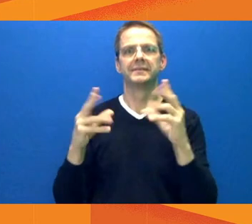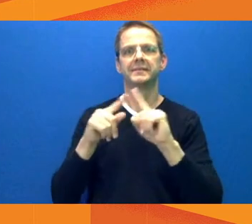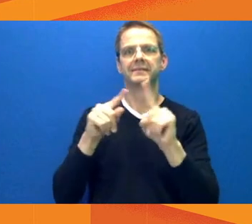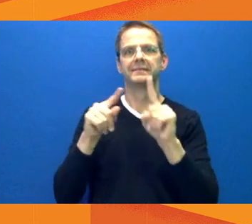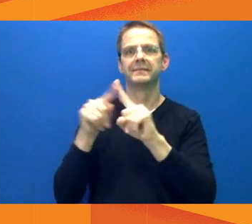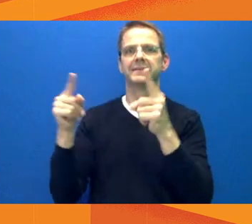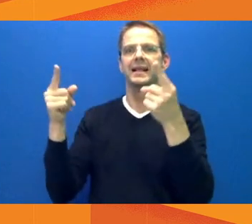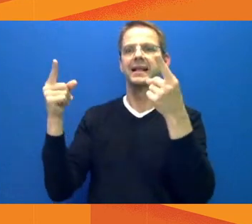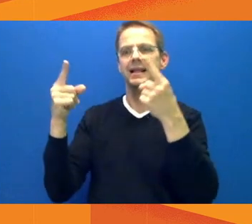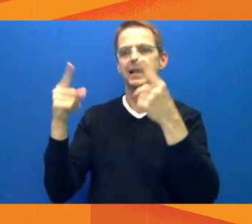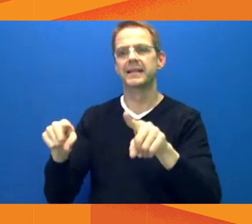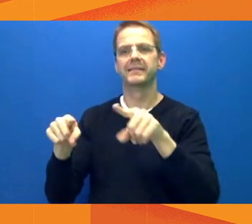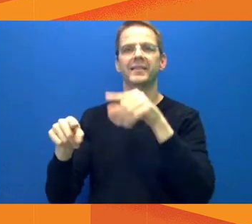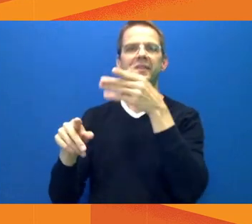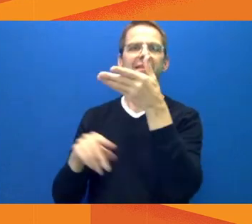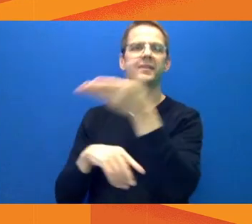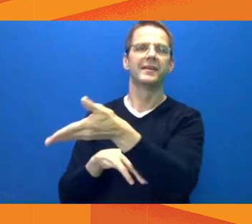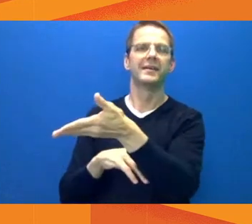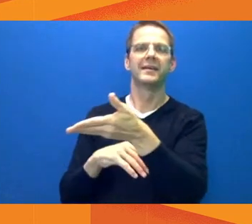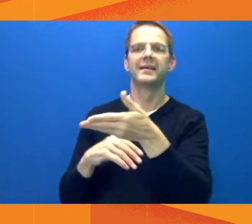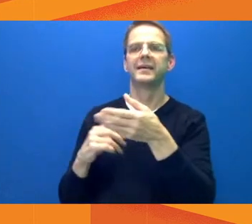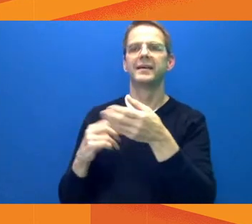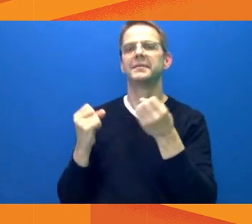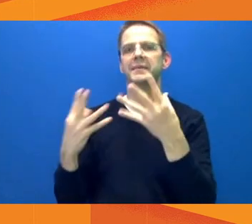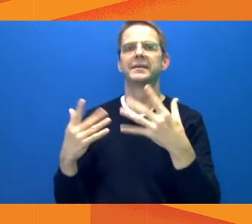it's a very hard wearing facility.